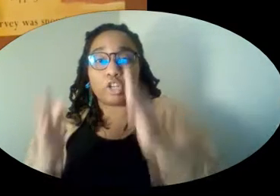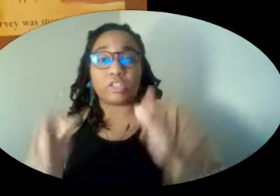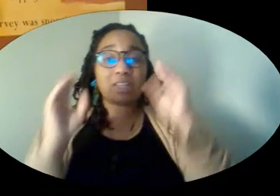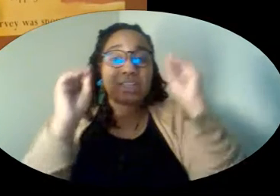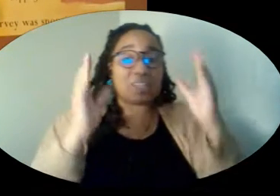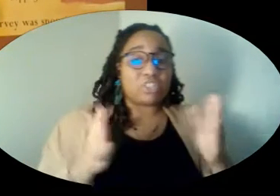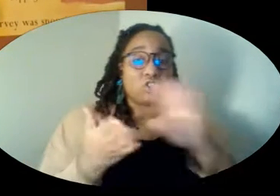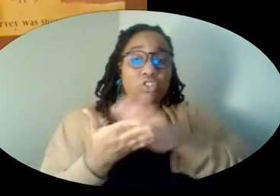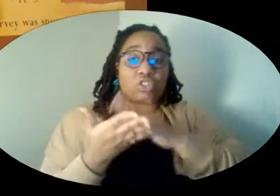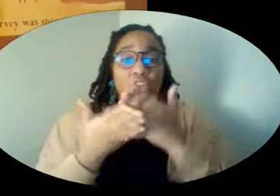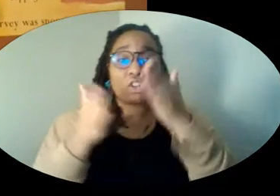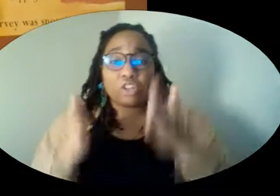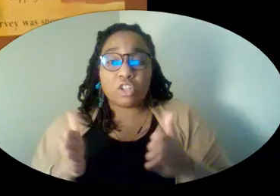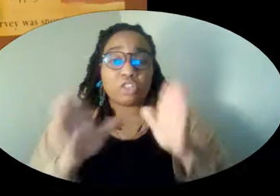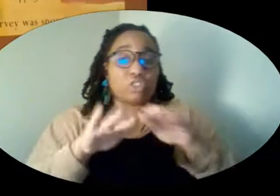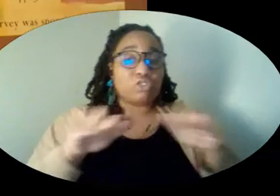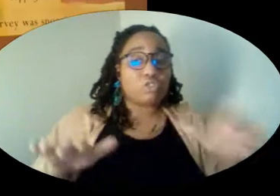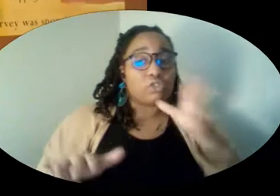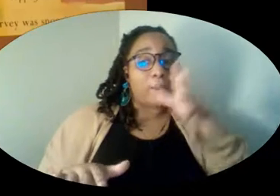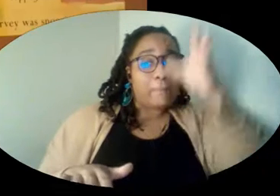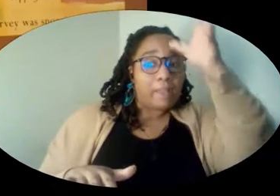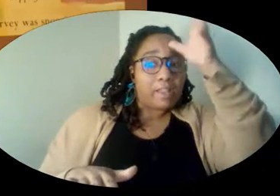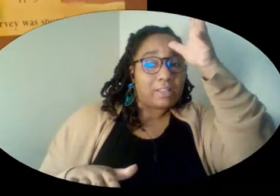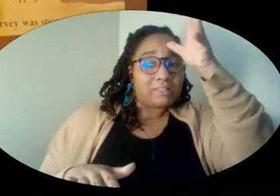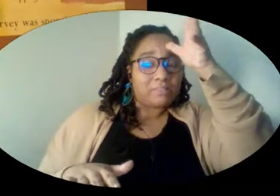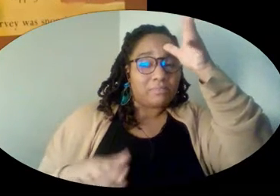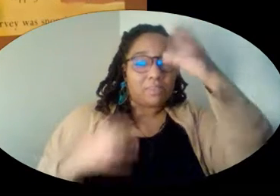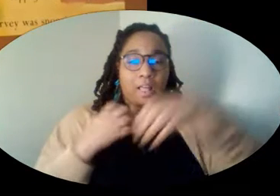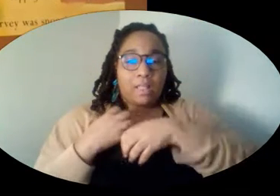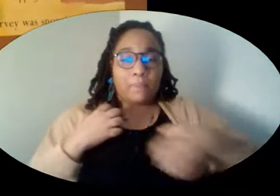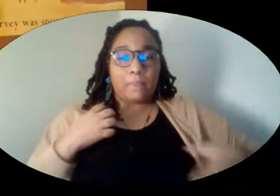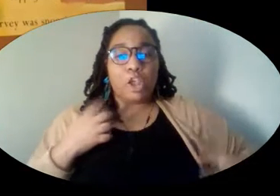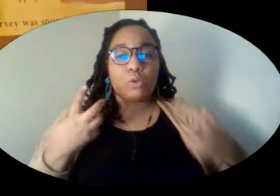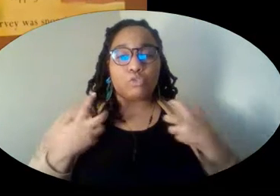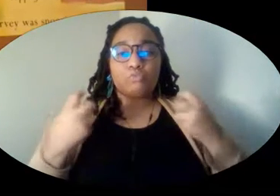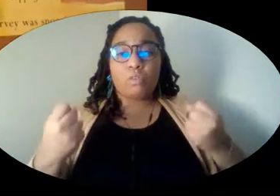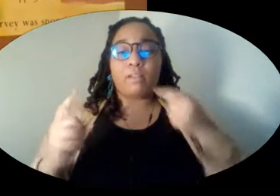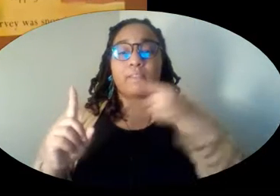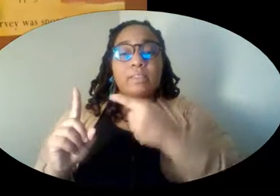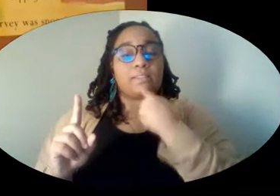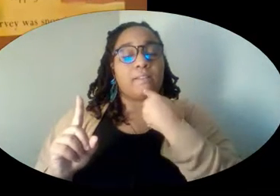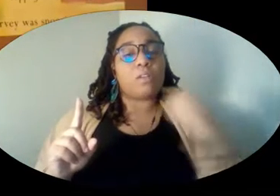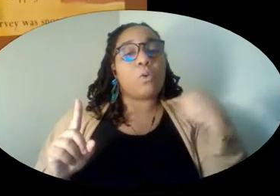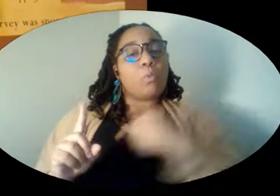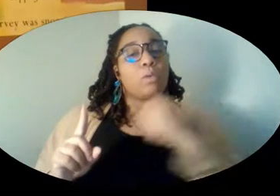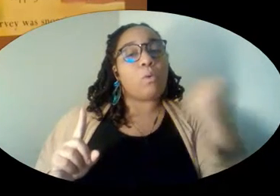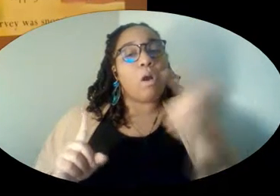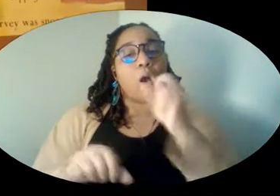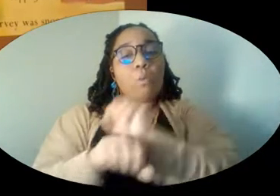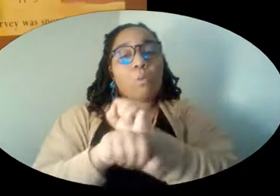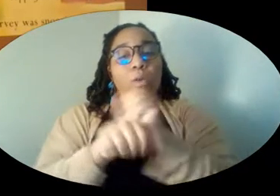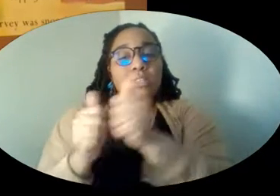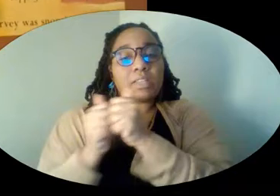teachers and cooks and children and parents. The mayor was strong. He said, We will all work together.